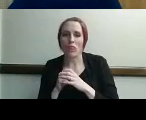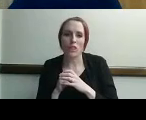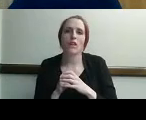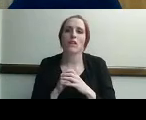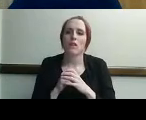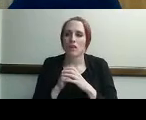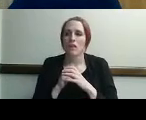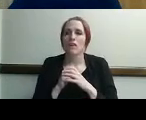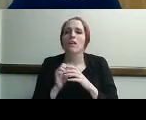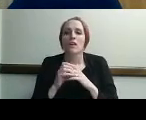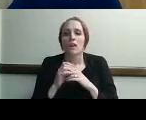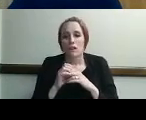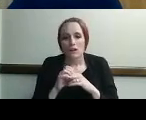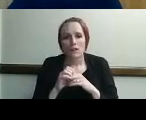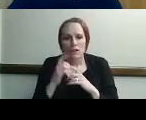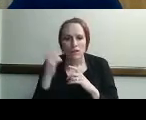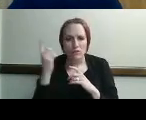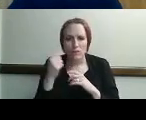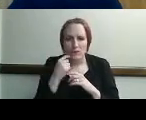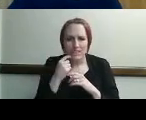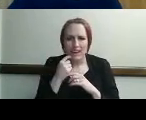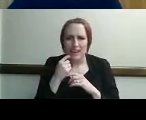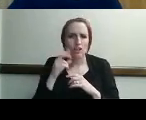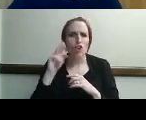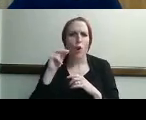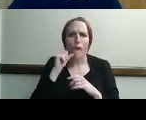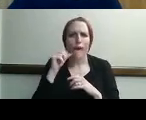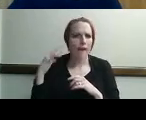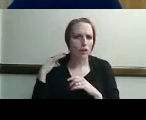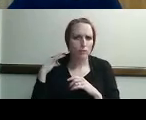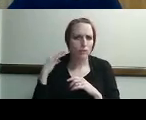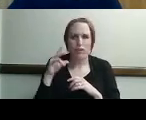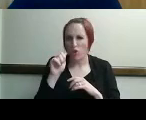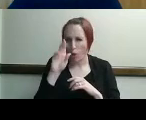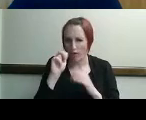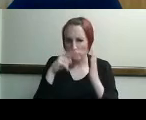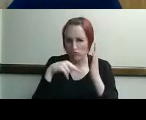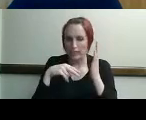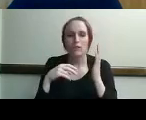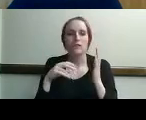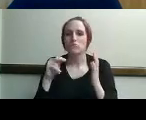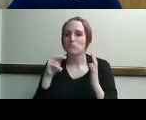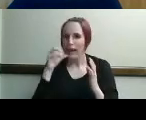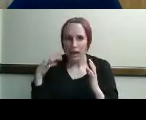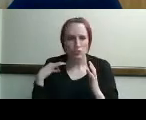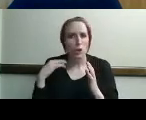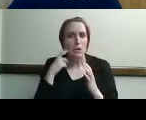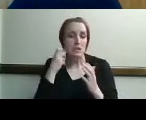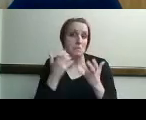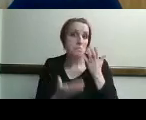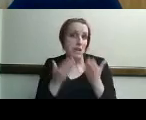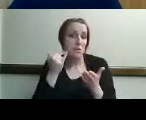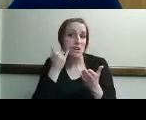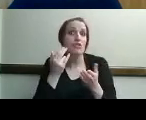sanders say that i would say no um because the vision you know we don't know if it can be corrected with glasses